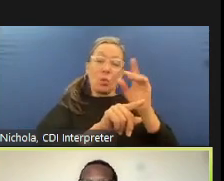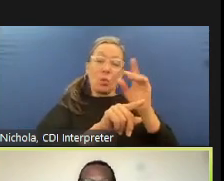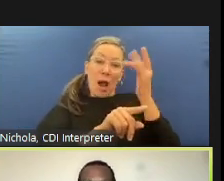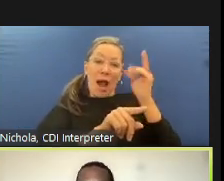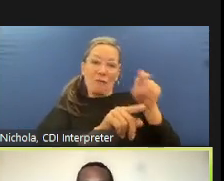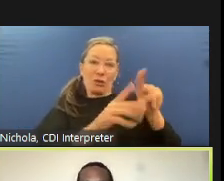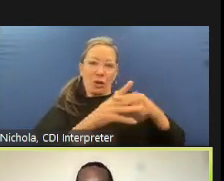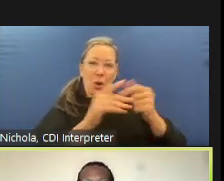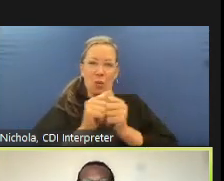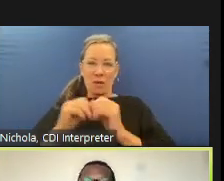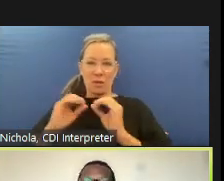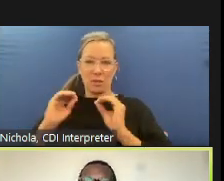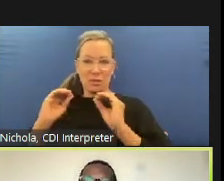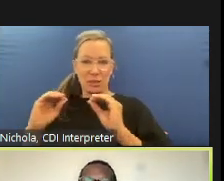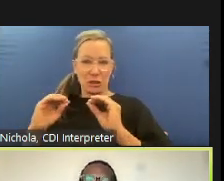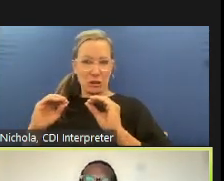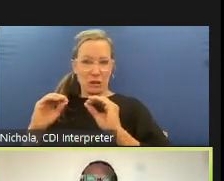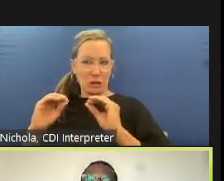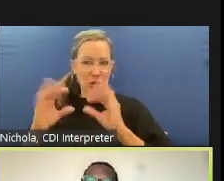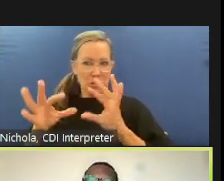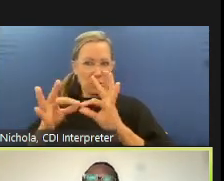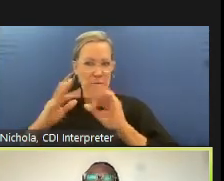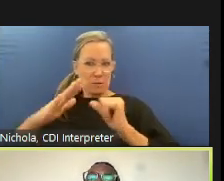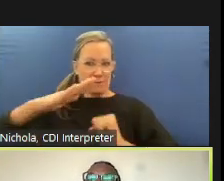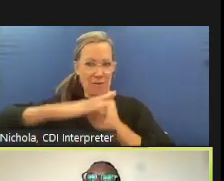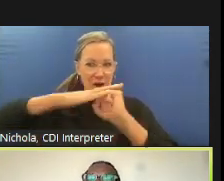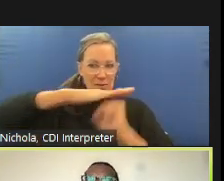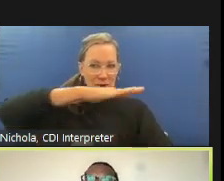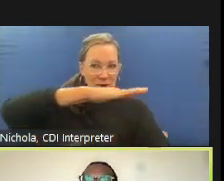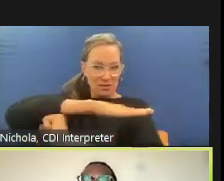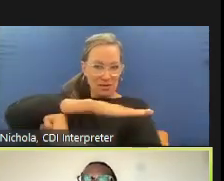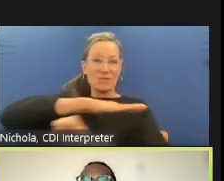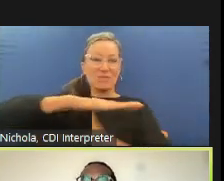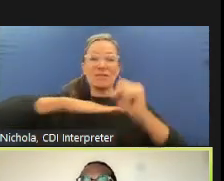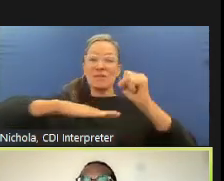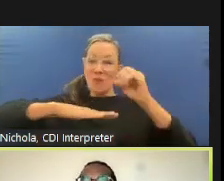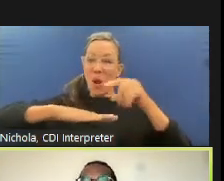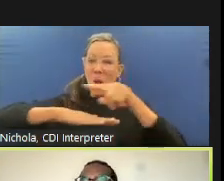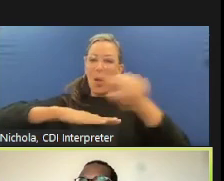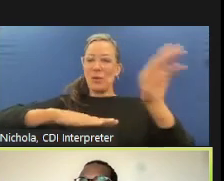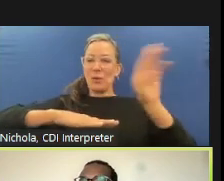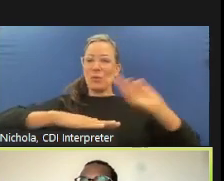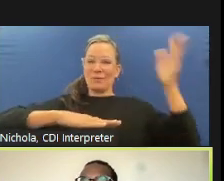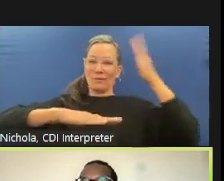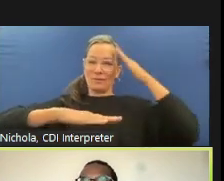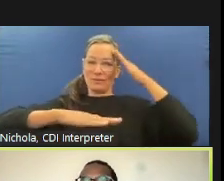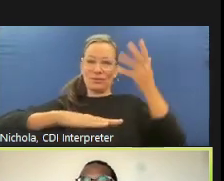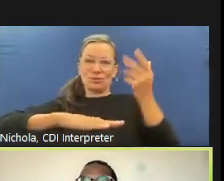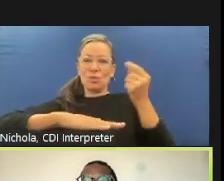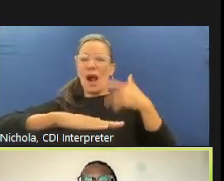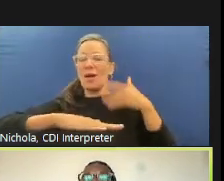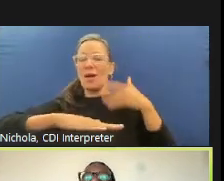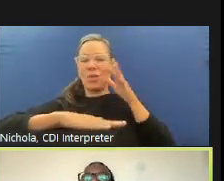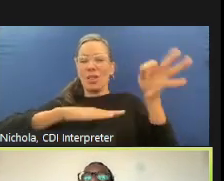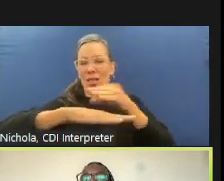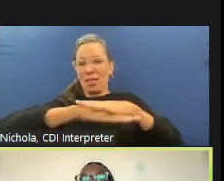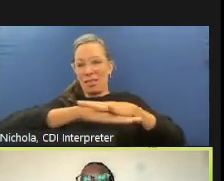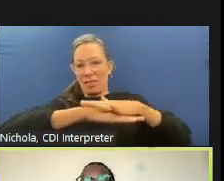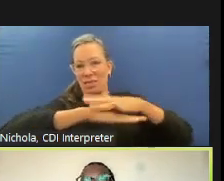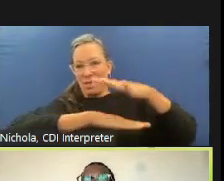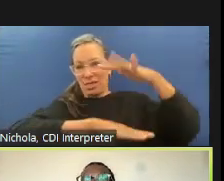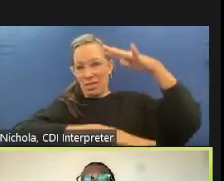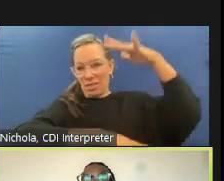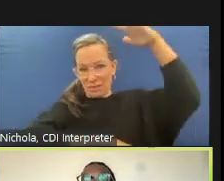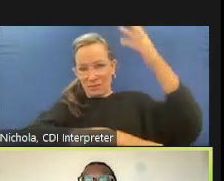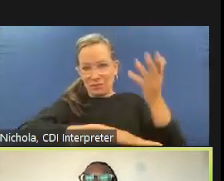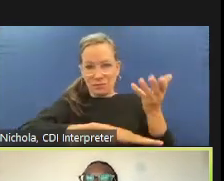in-depth training we we do these trainings over many days for people who are coming into this on oversight boards and oversight staff but but just